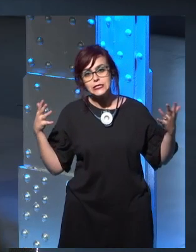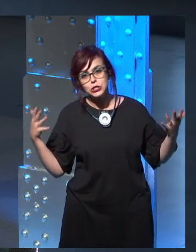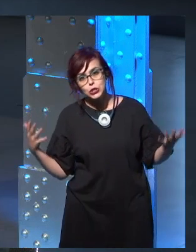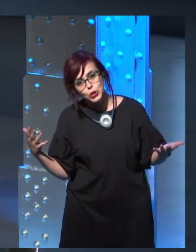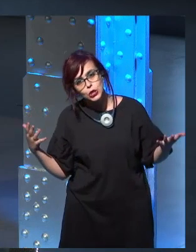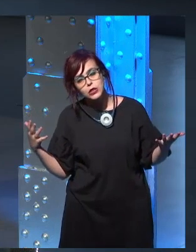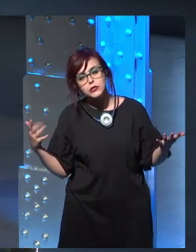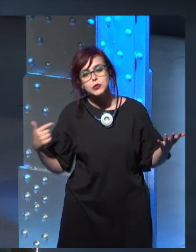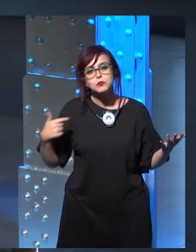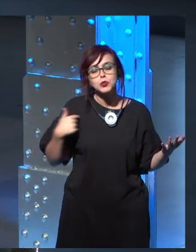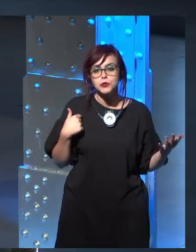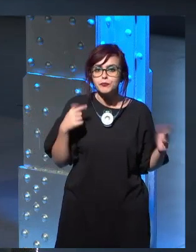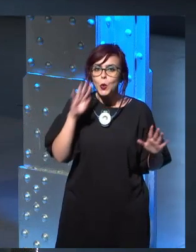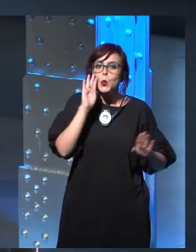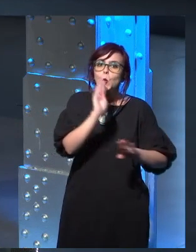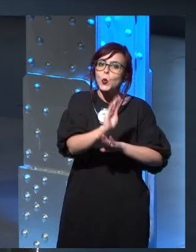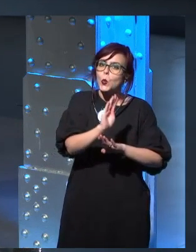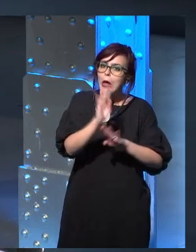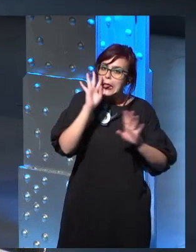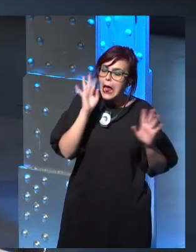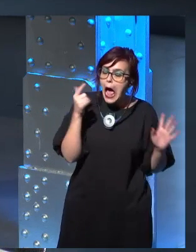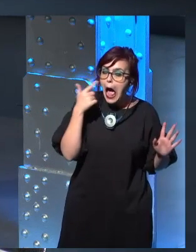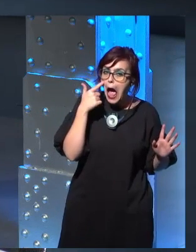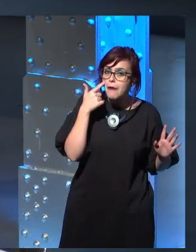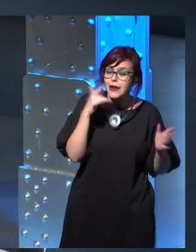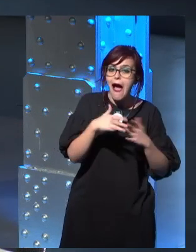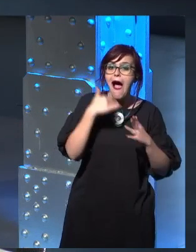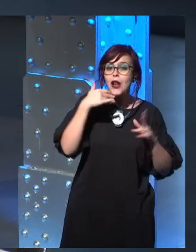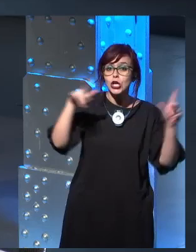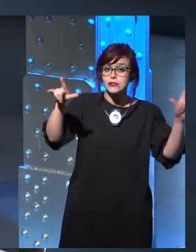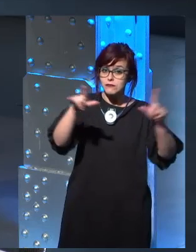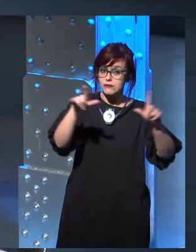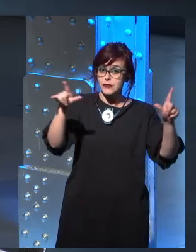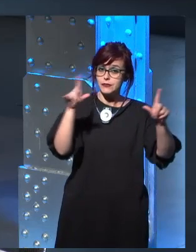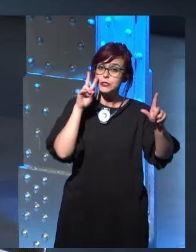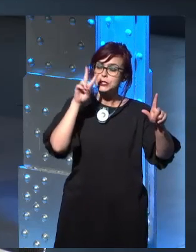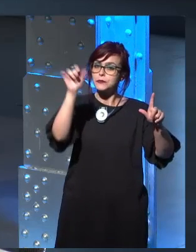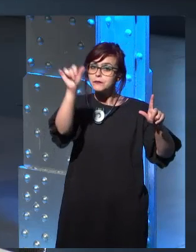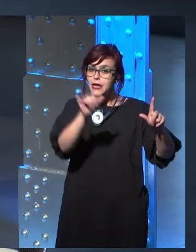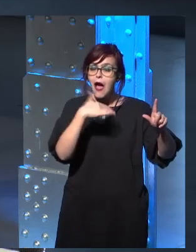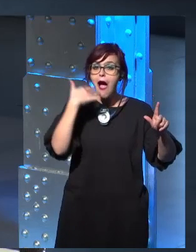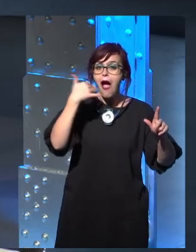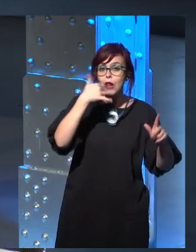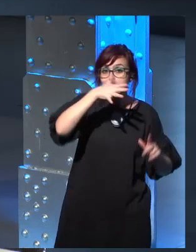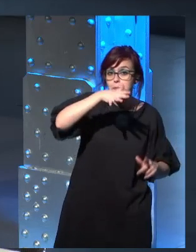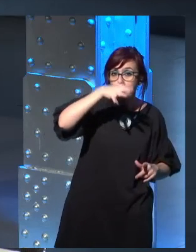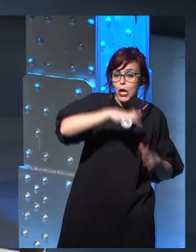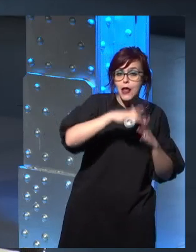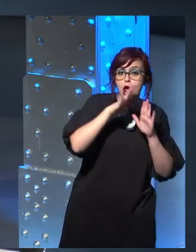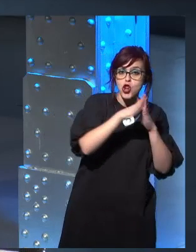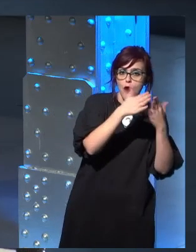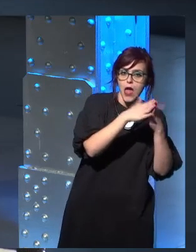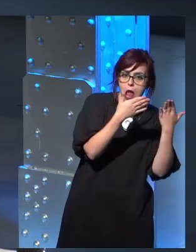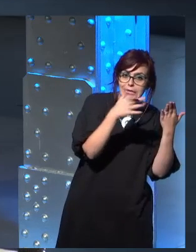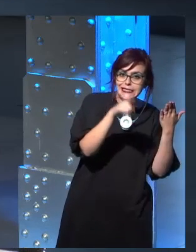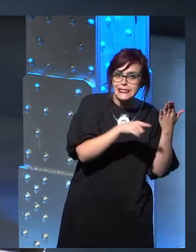considering anything that you see necessarily a spoiler. mean, there's a, there's a few things that you, as George has said, there will be